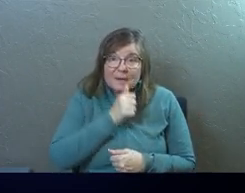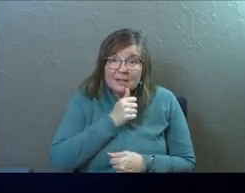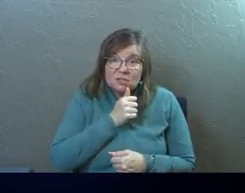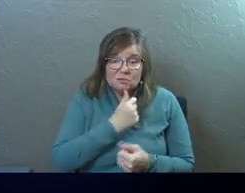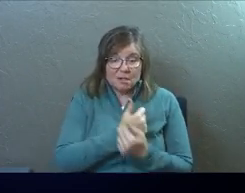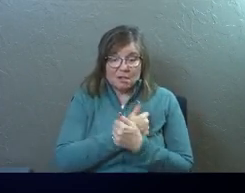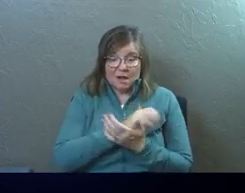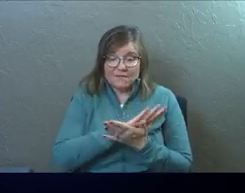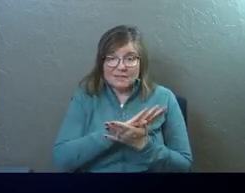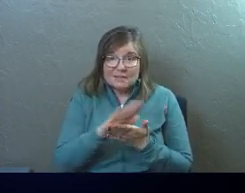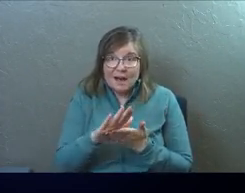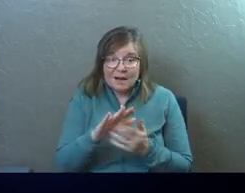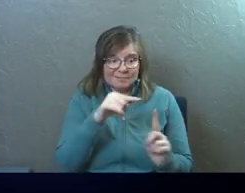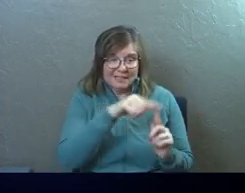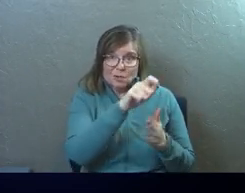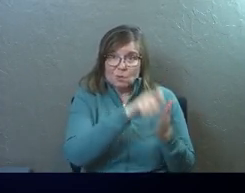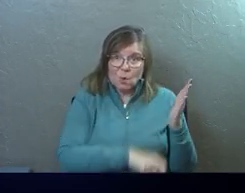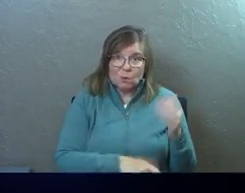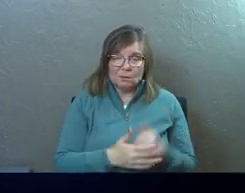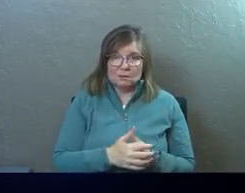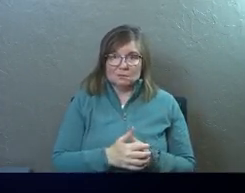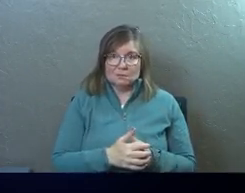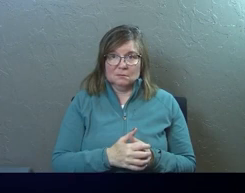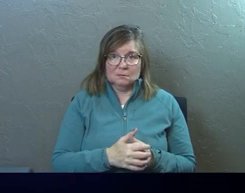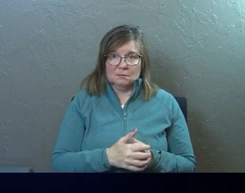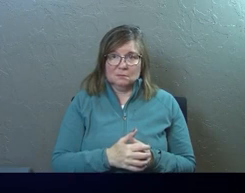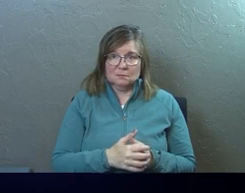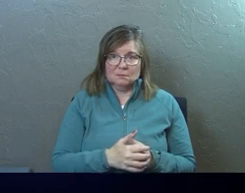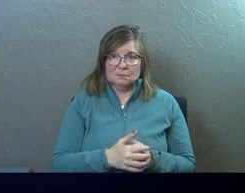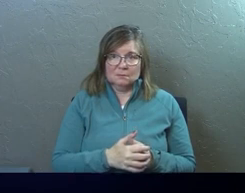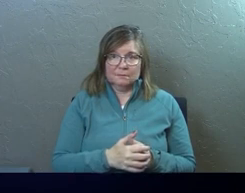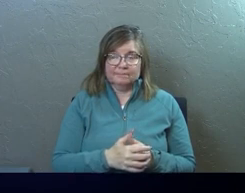seek its own. It keeps no record of wrongs. Saul wrote that.